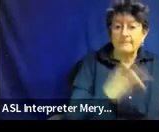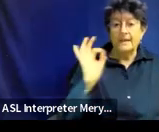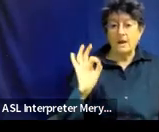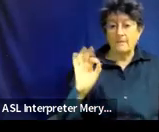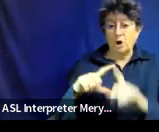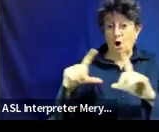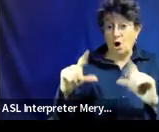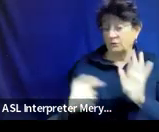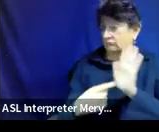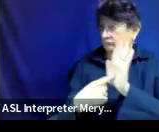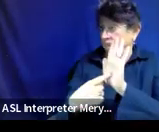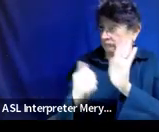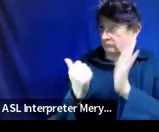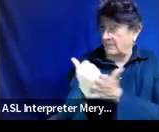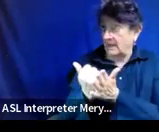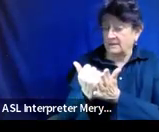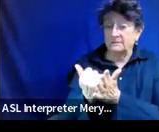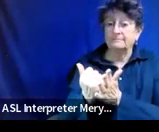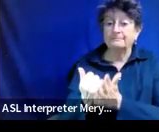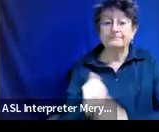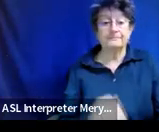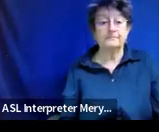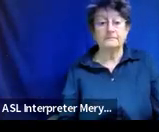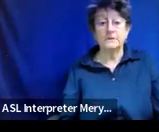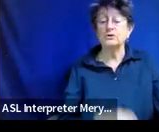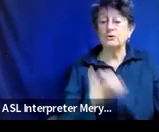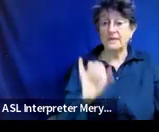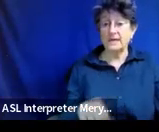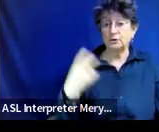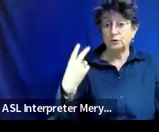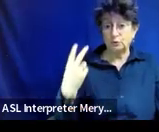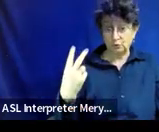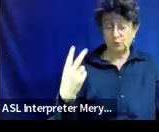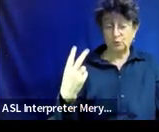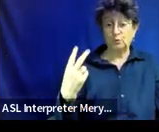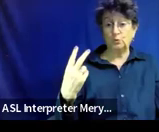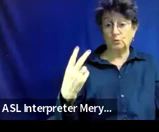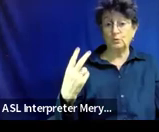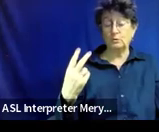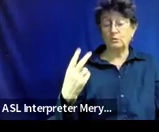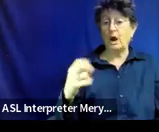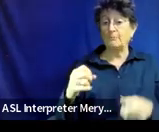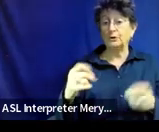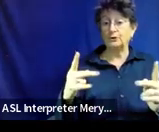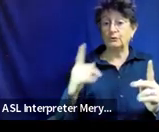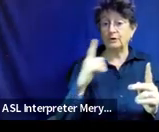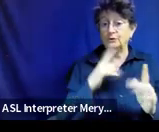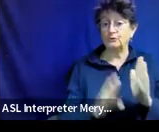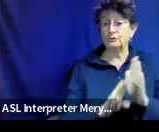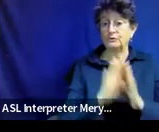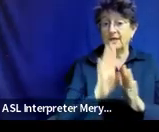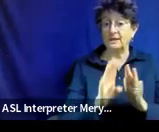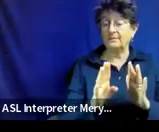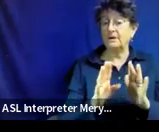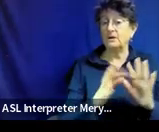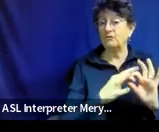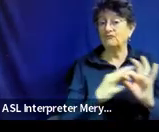have those two different skills in the, not two different skills, but very much related skills in the present level.